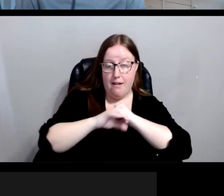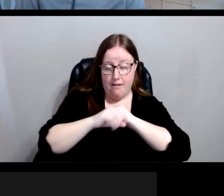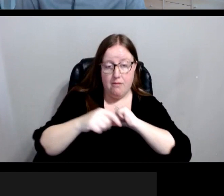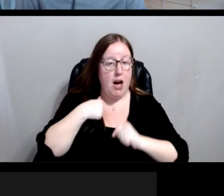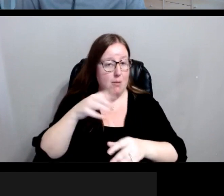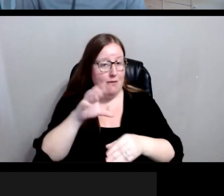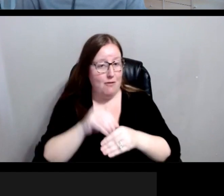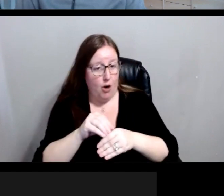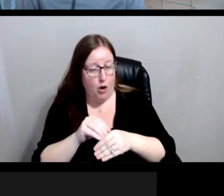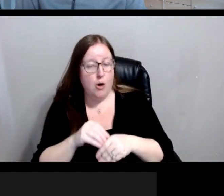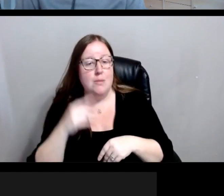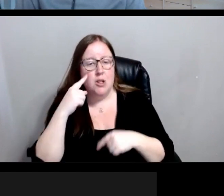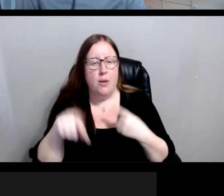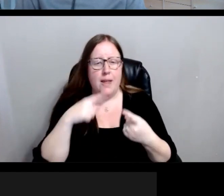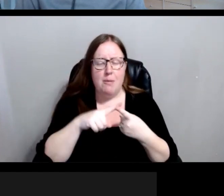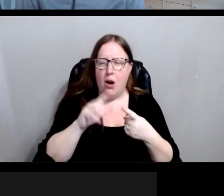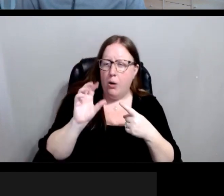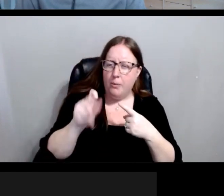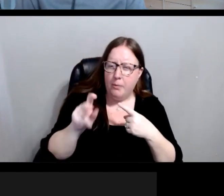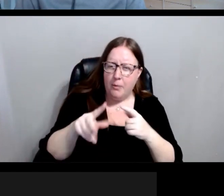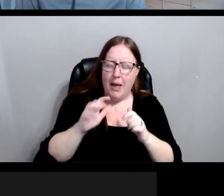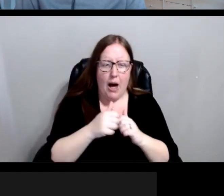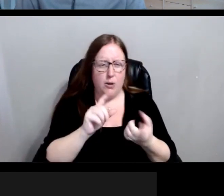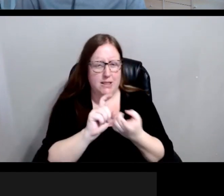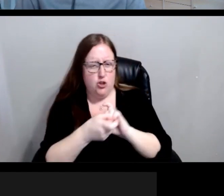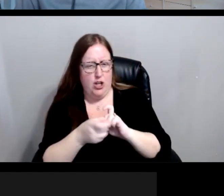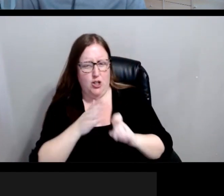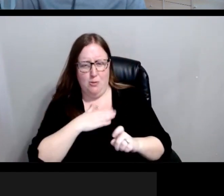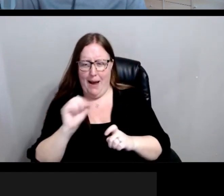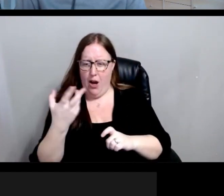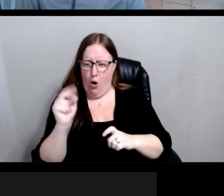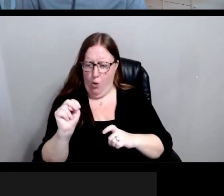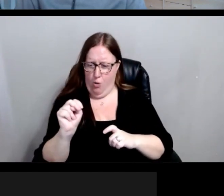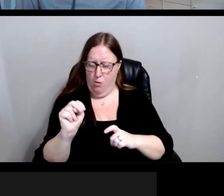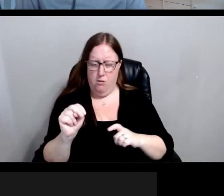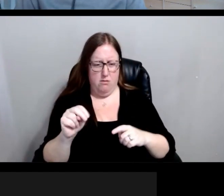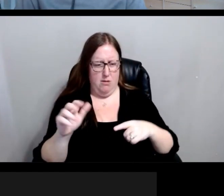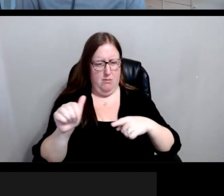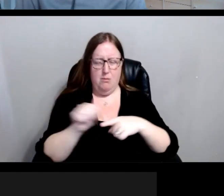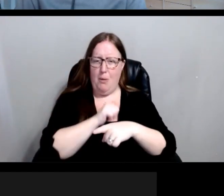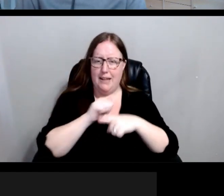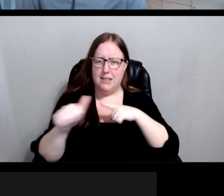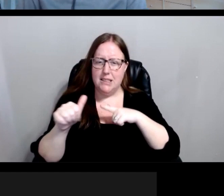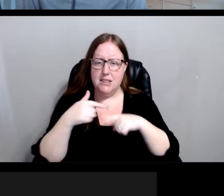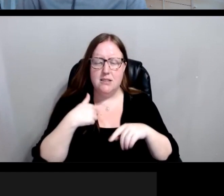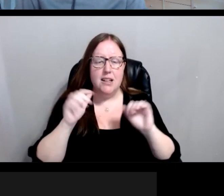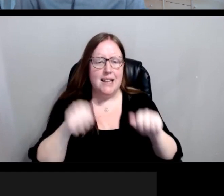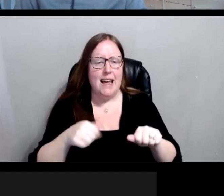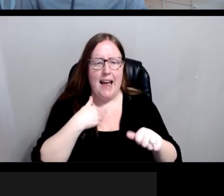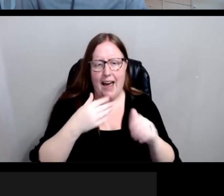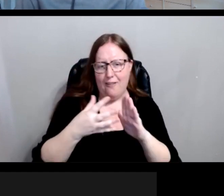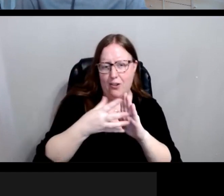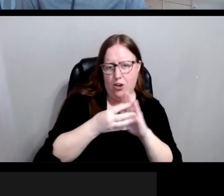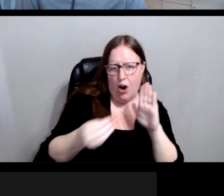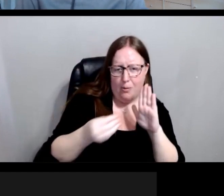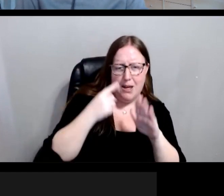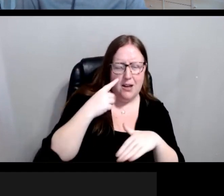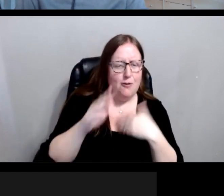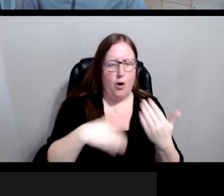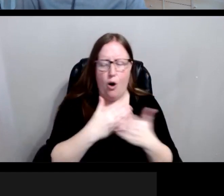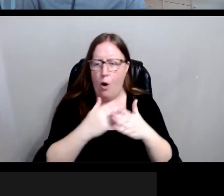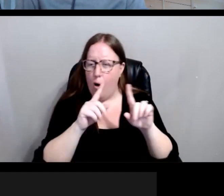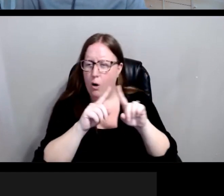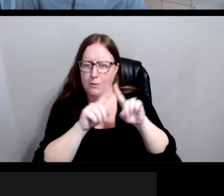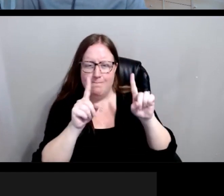thinking a lot about how this is going to change my own practice. Am I going to be able to generate copy for all kinds